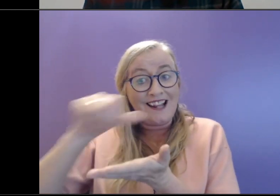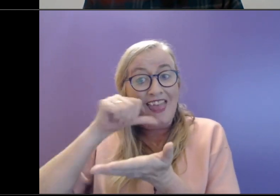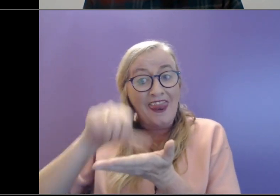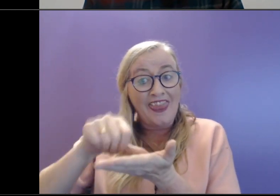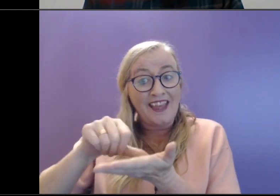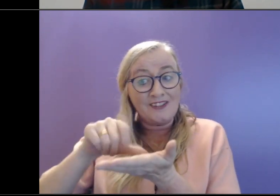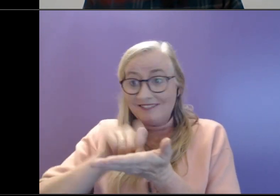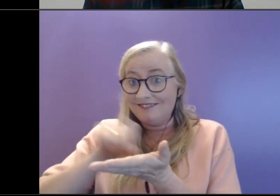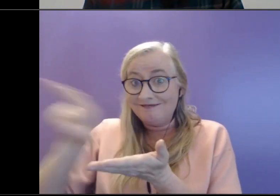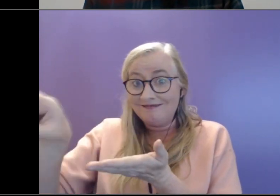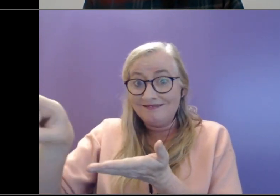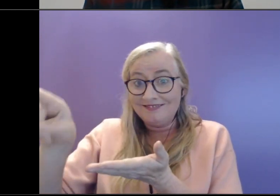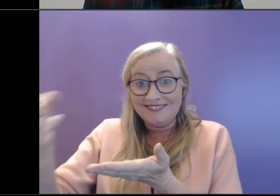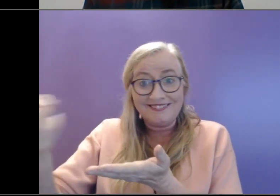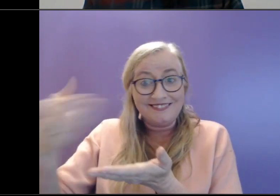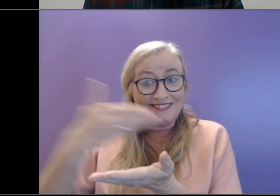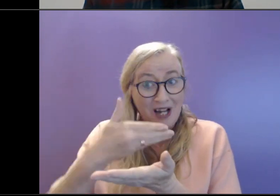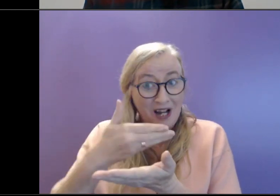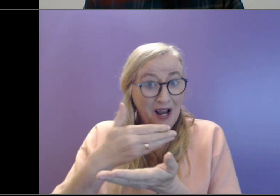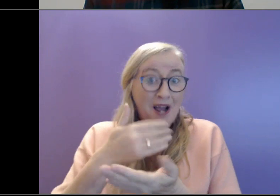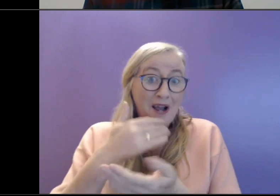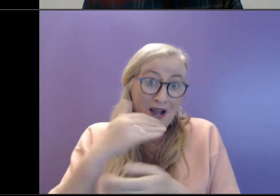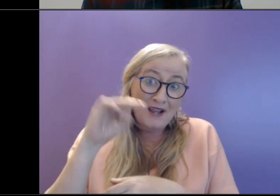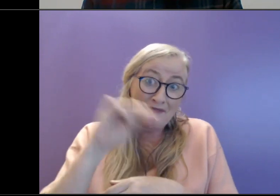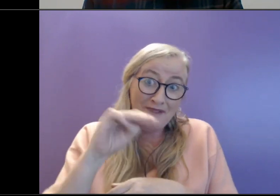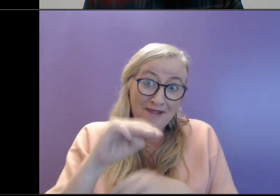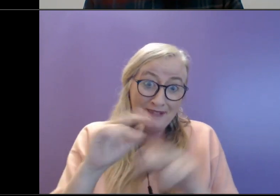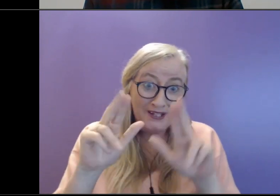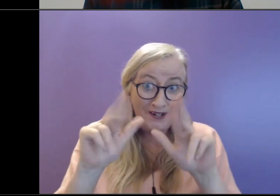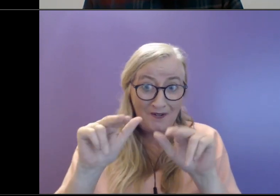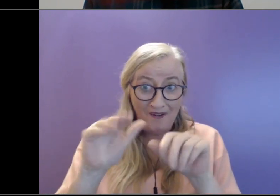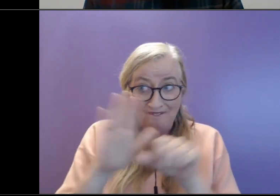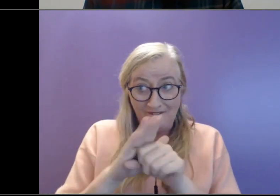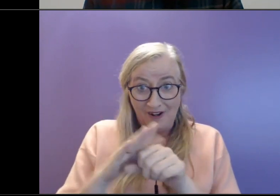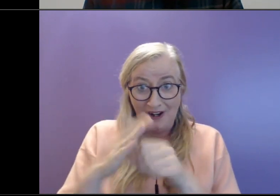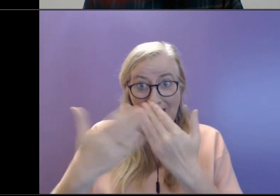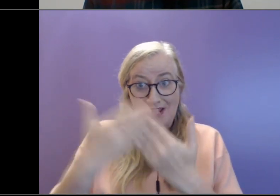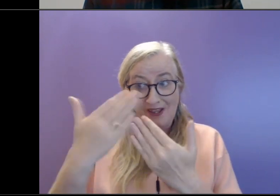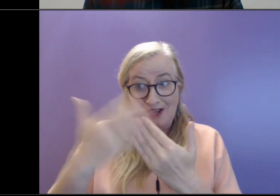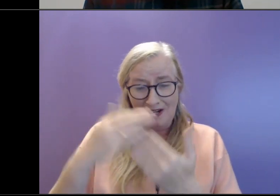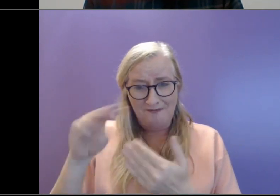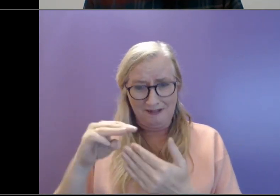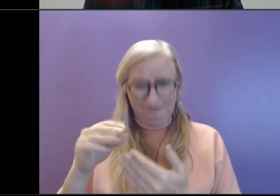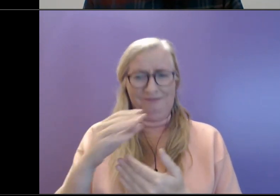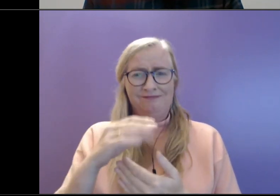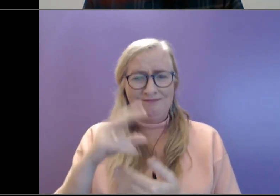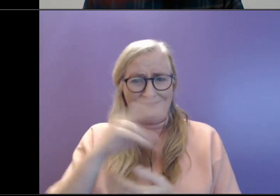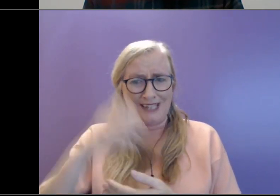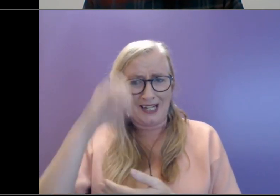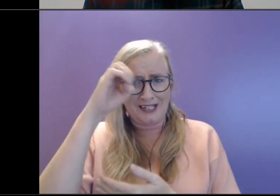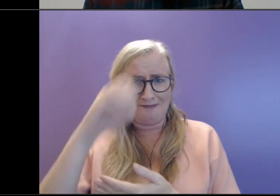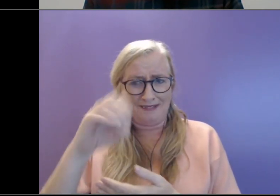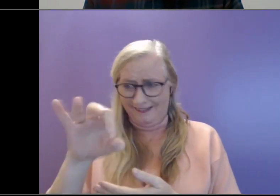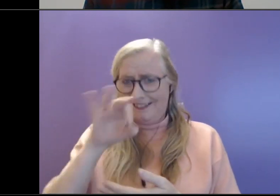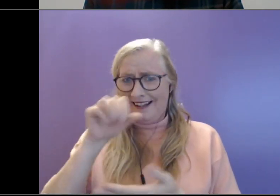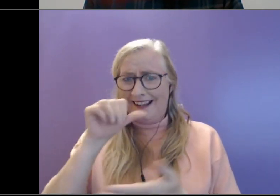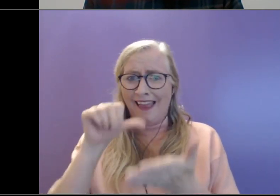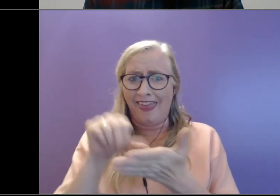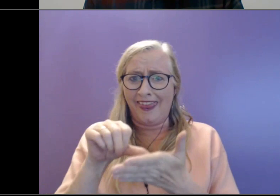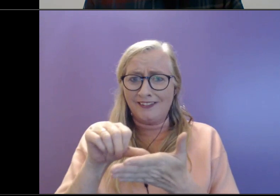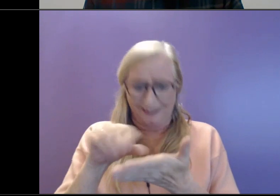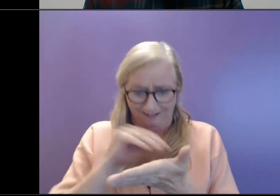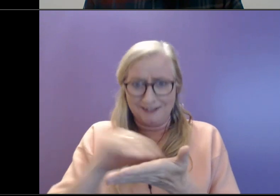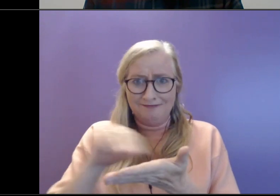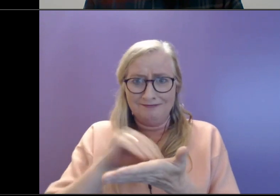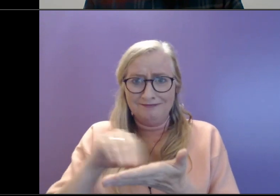one that might be a little new for a lot of teenagers, might be expecting it. But I definitely think could be